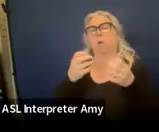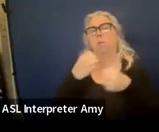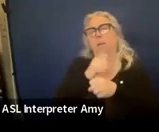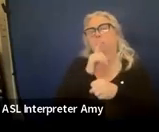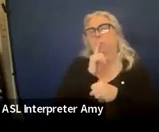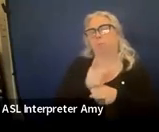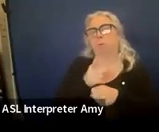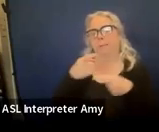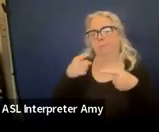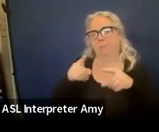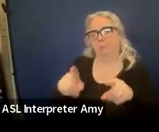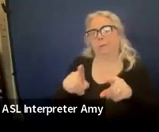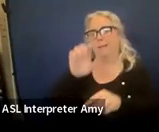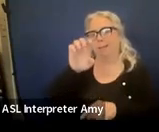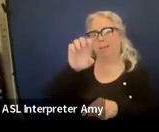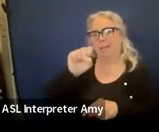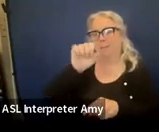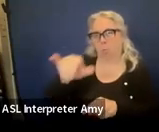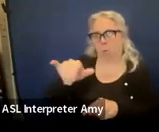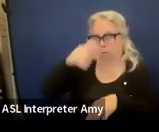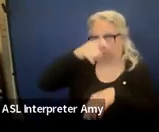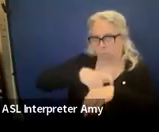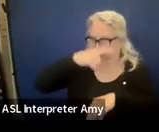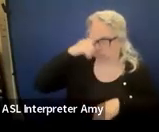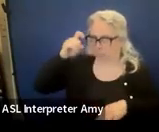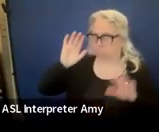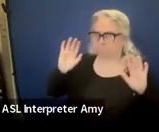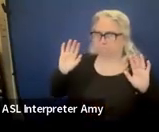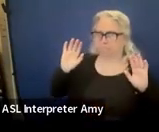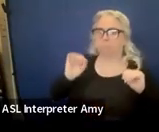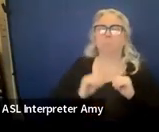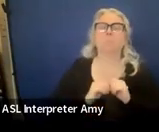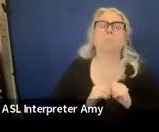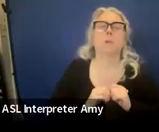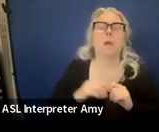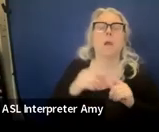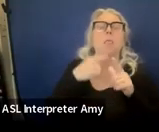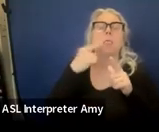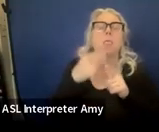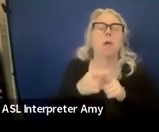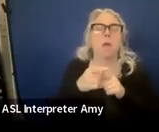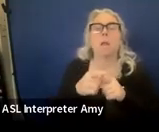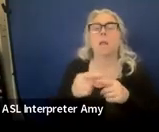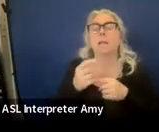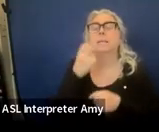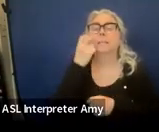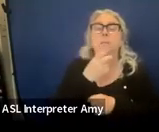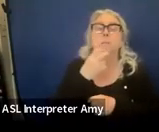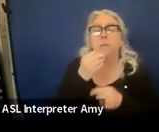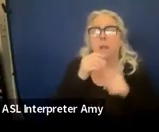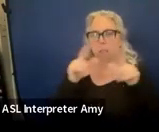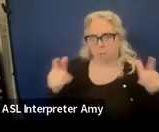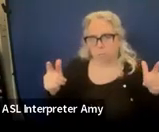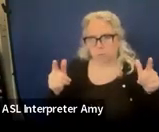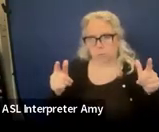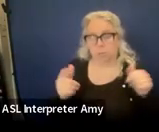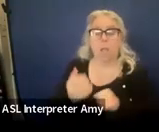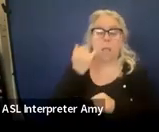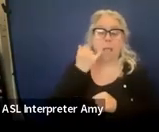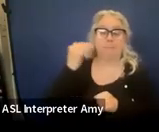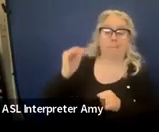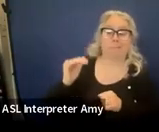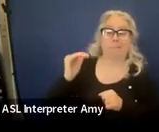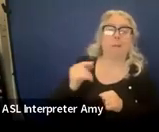make sure it's during that ESY time of summer. And then speech and language. So if a child